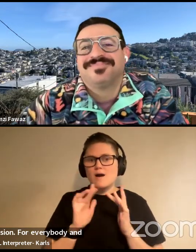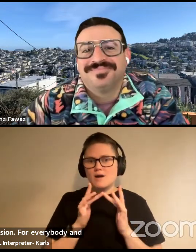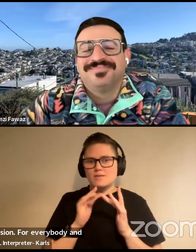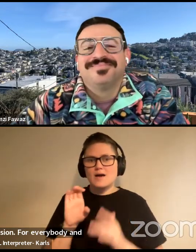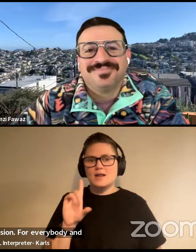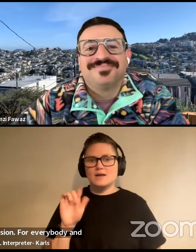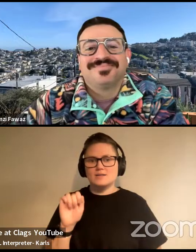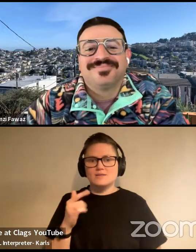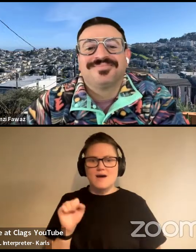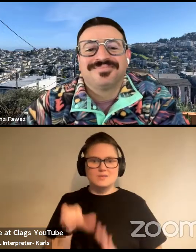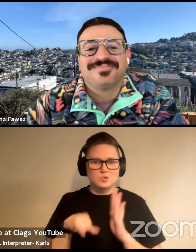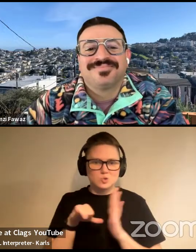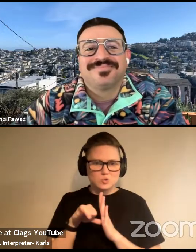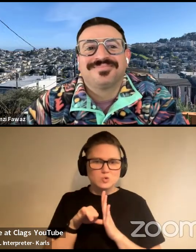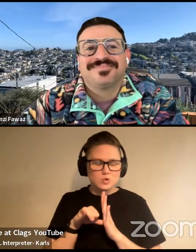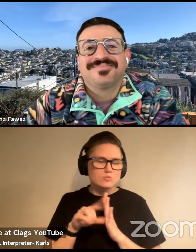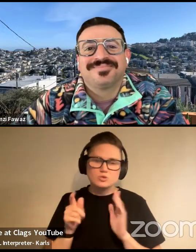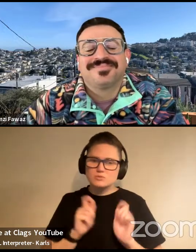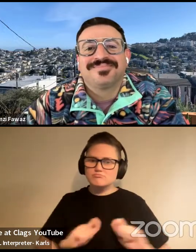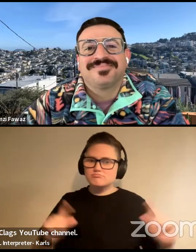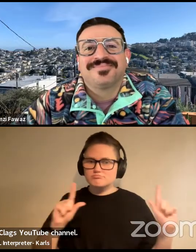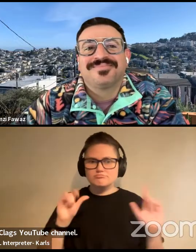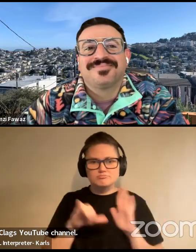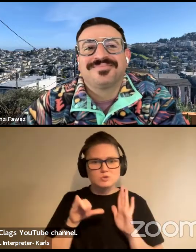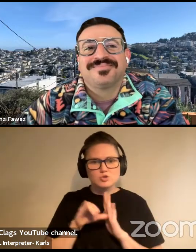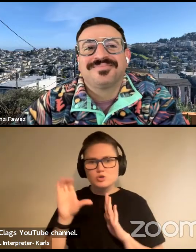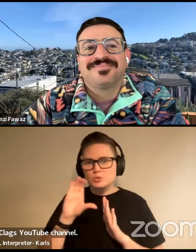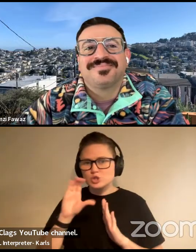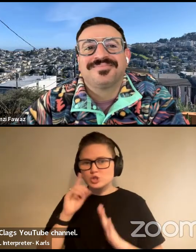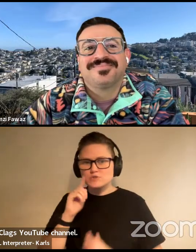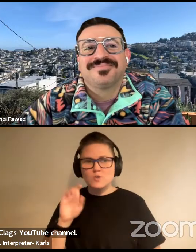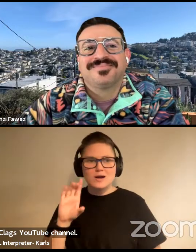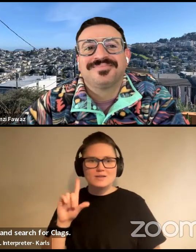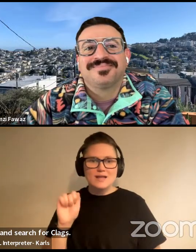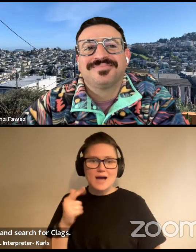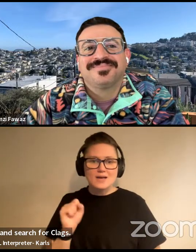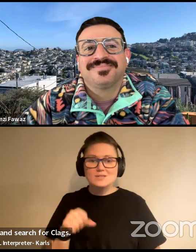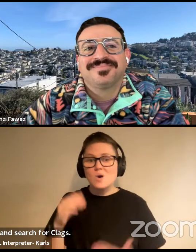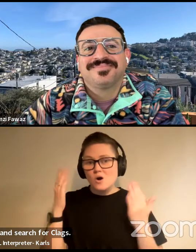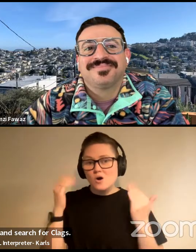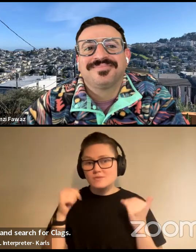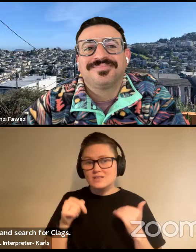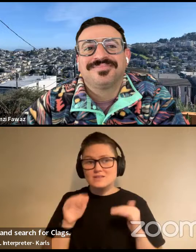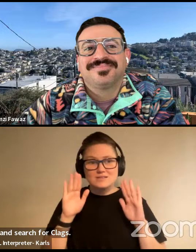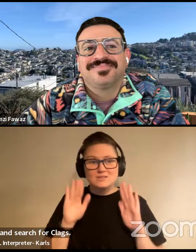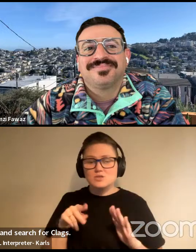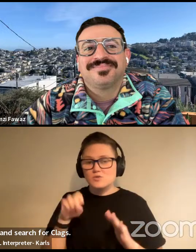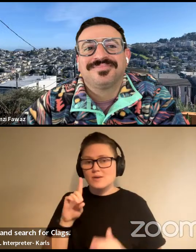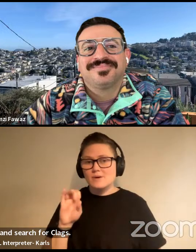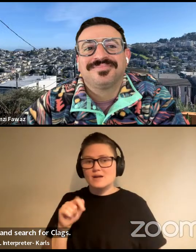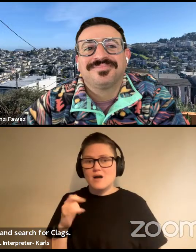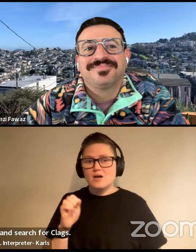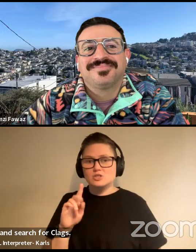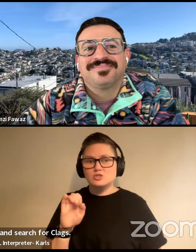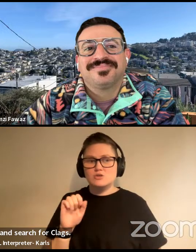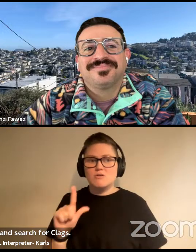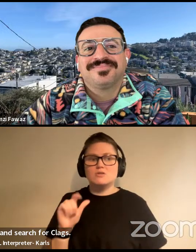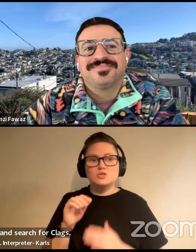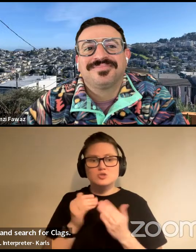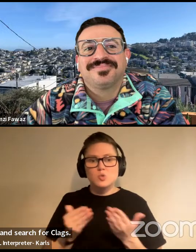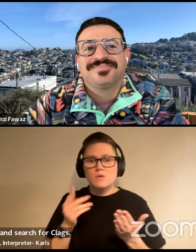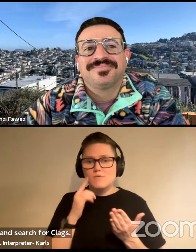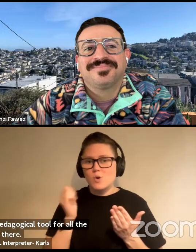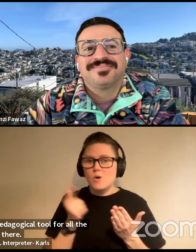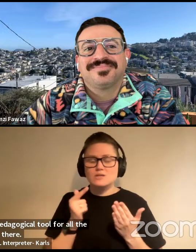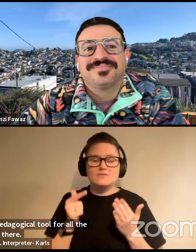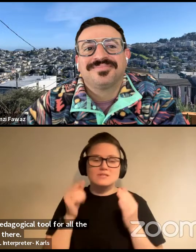channel. Um, and so just go to YouTube and search for Clags. Hopefully this could be a great pedagogical tool for all the teachers out there. Um, you can show it